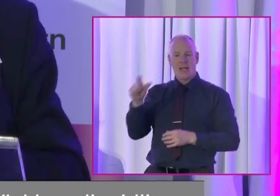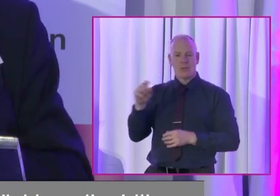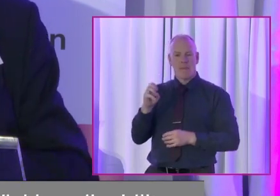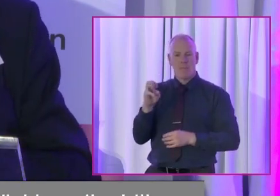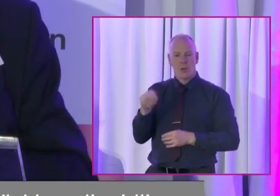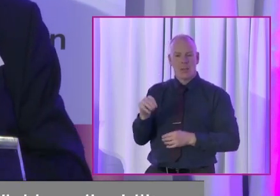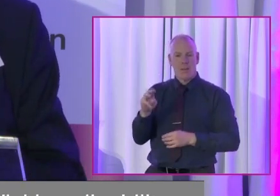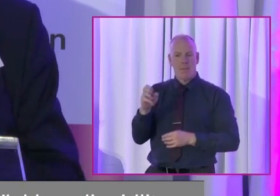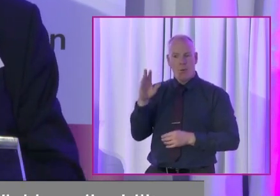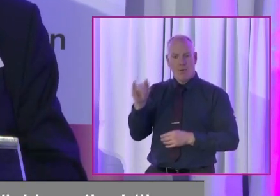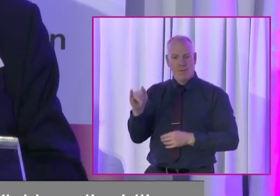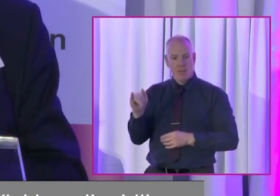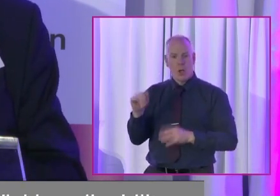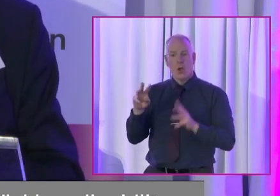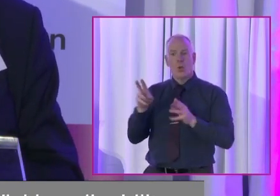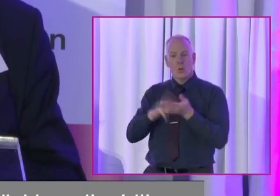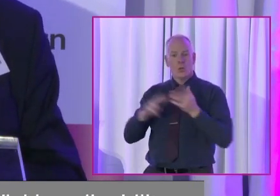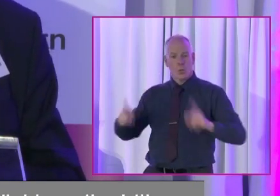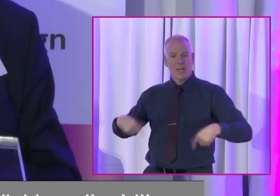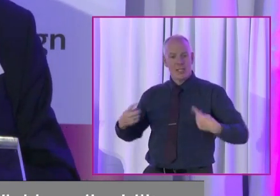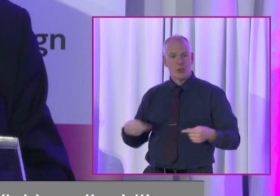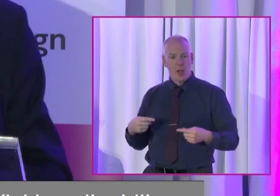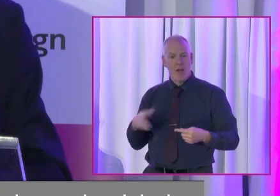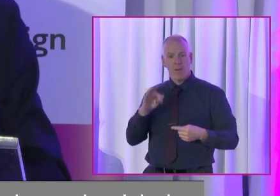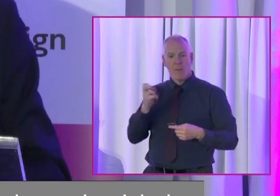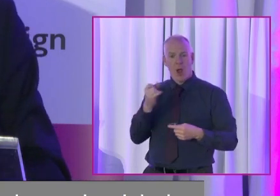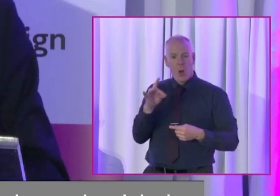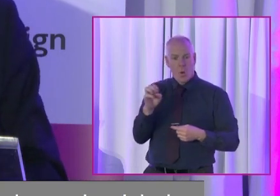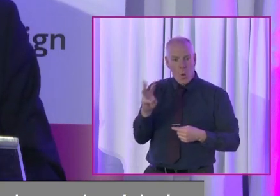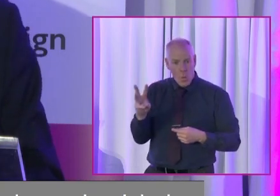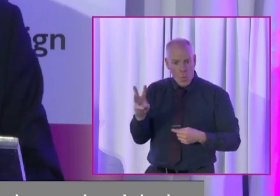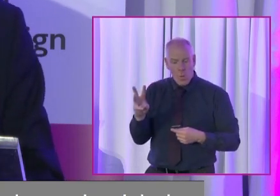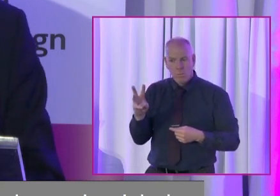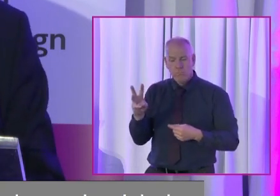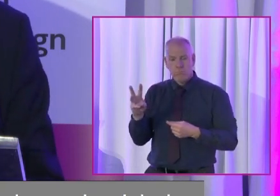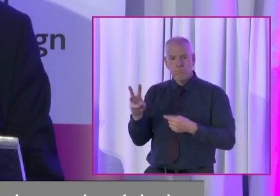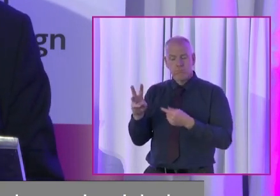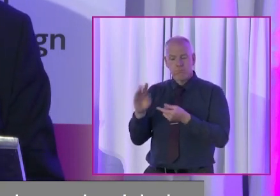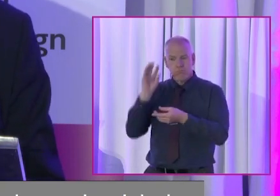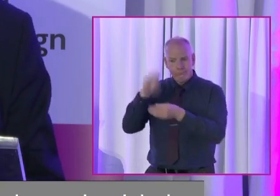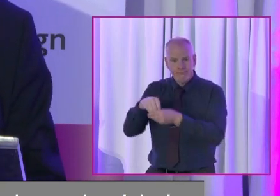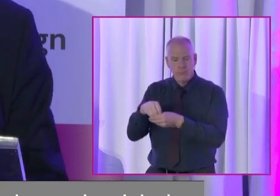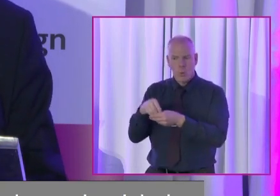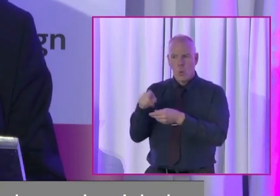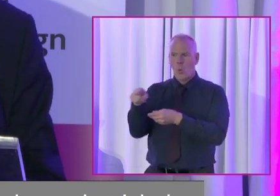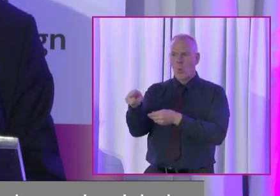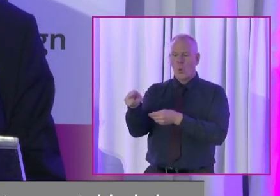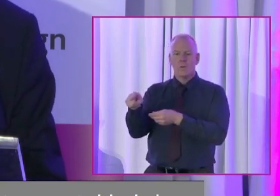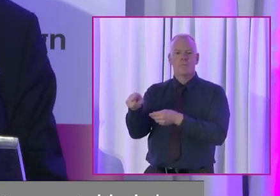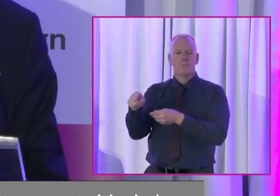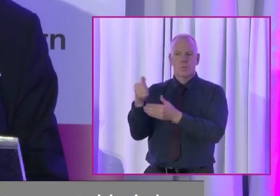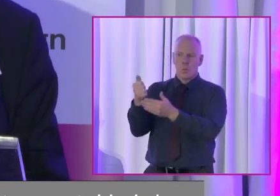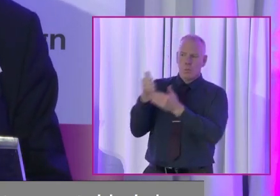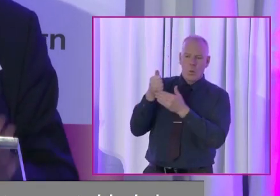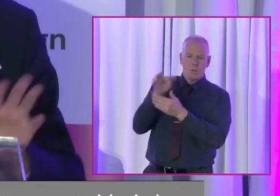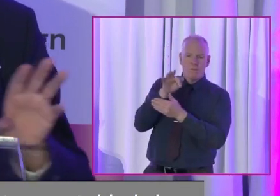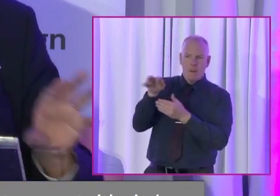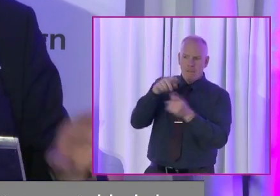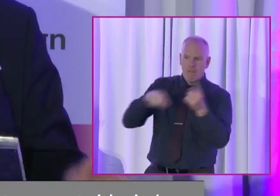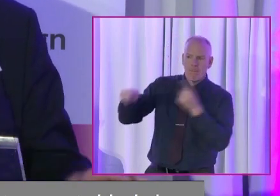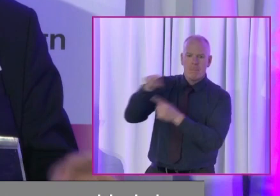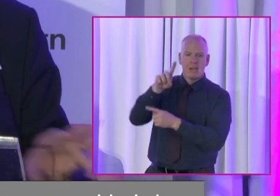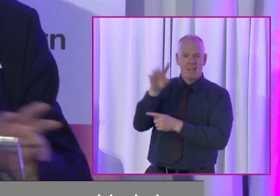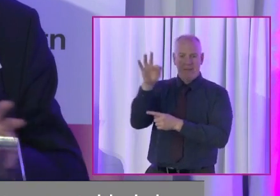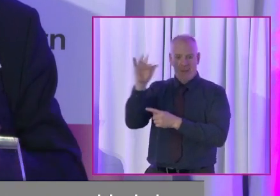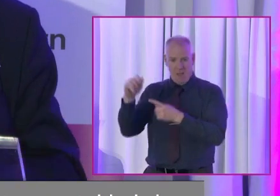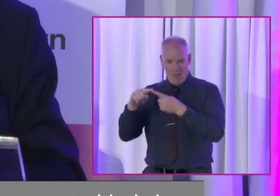wheelchair user from ArcLow and in her third term, was instrumental in bringing about this development. She had the support of